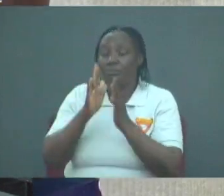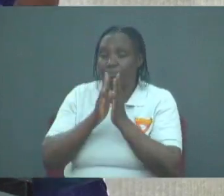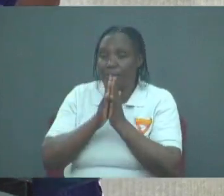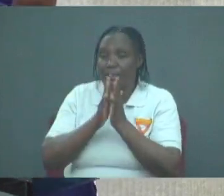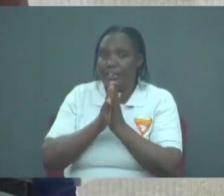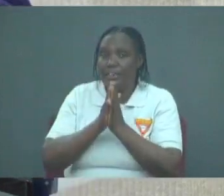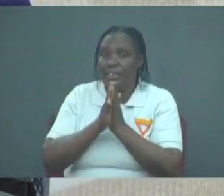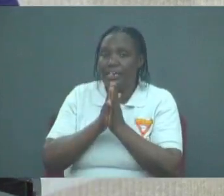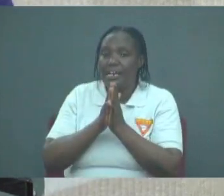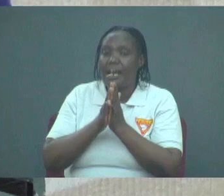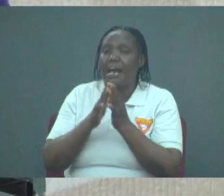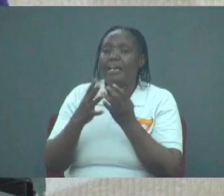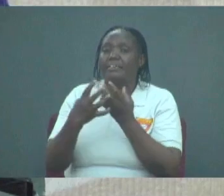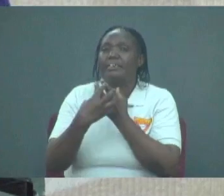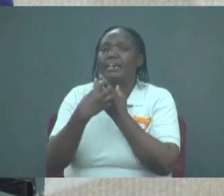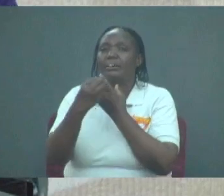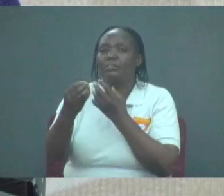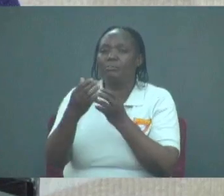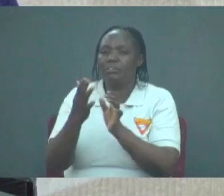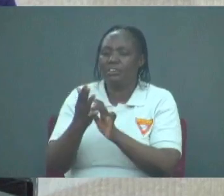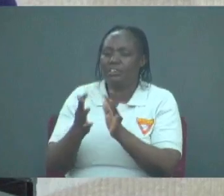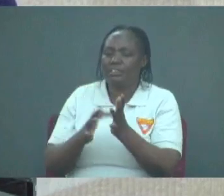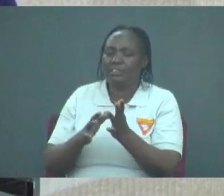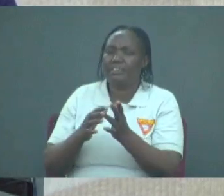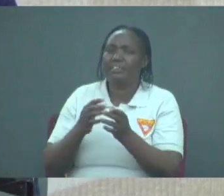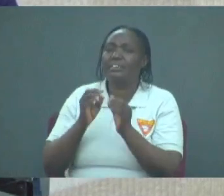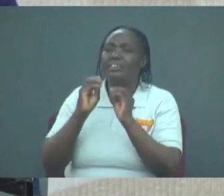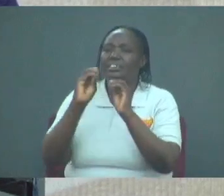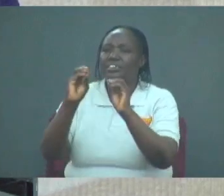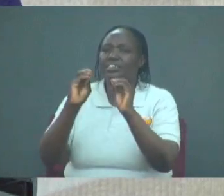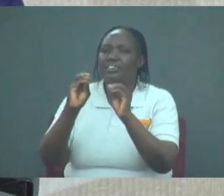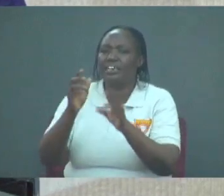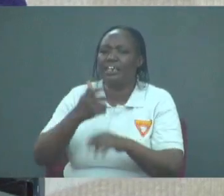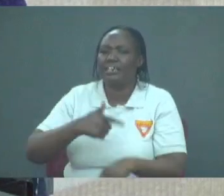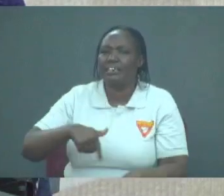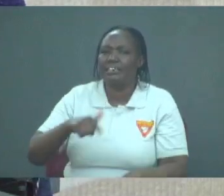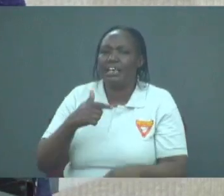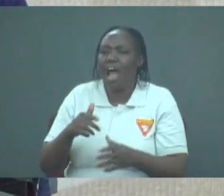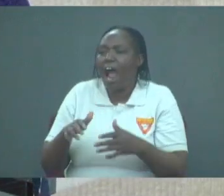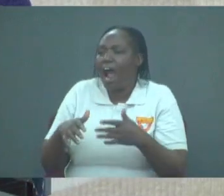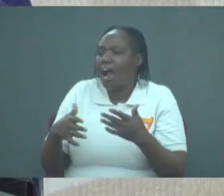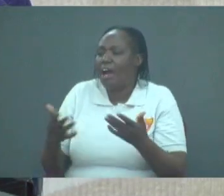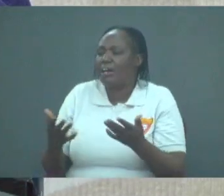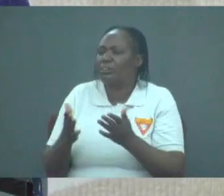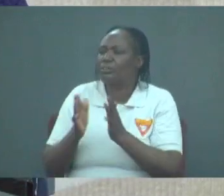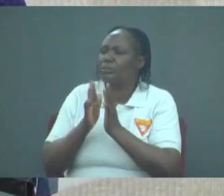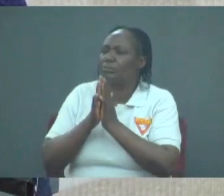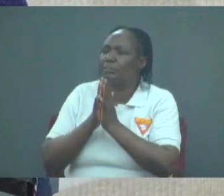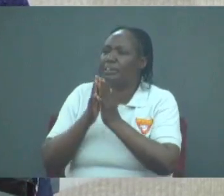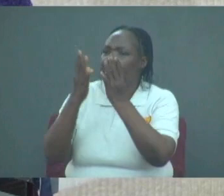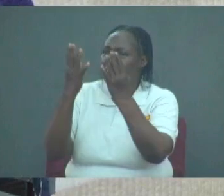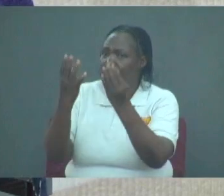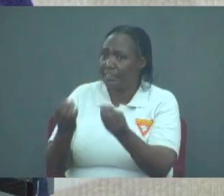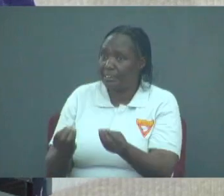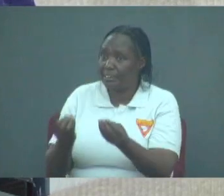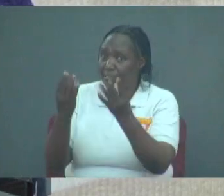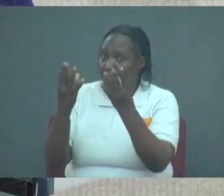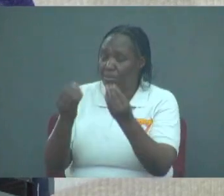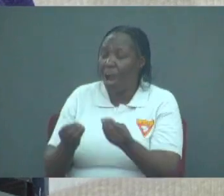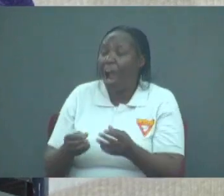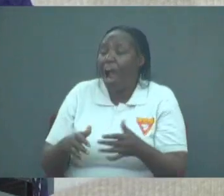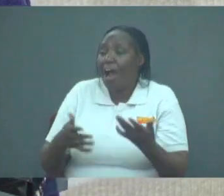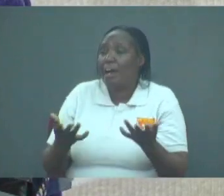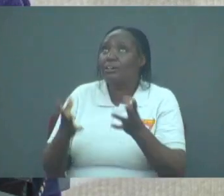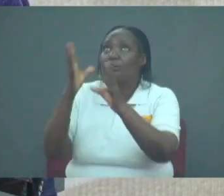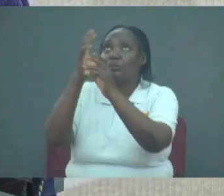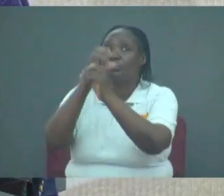model prayer of Jesus teaching us how to pray specifically and simply and how to trust him and how to make